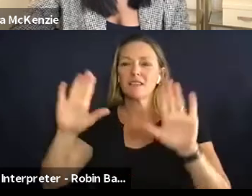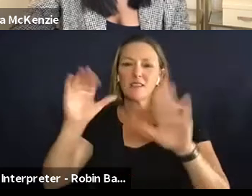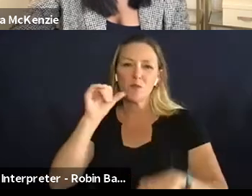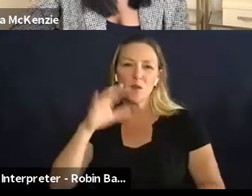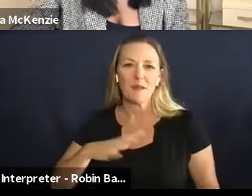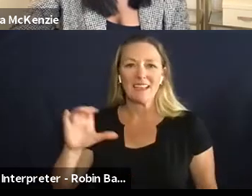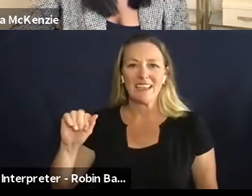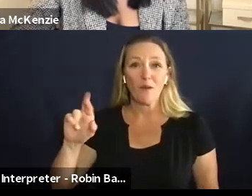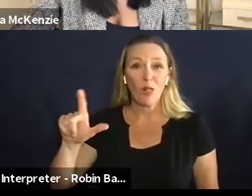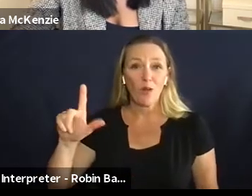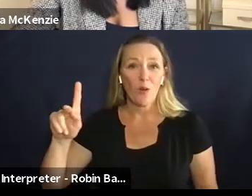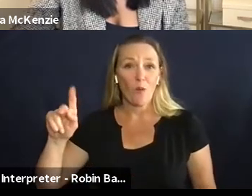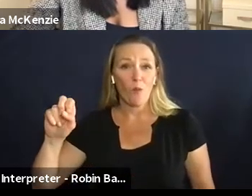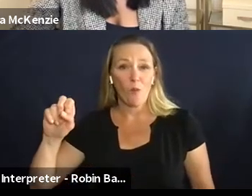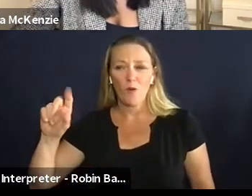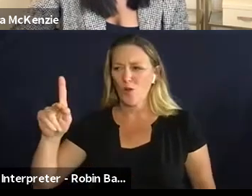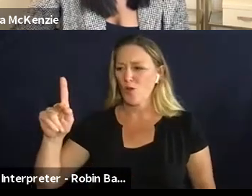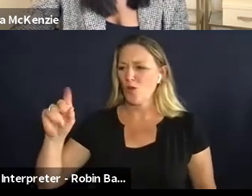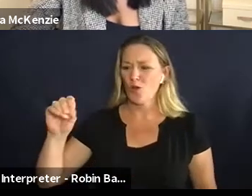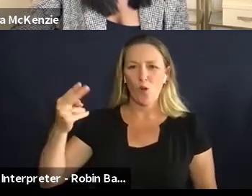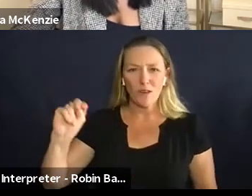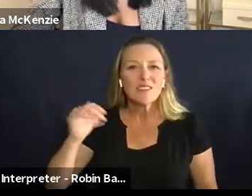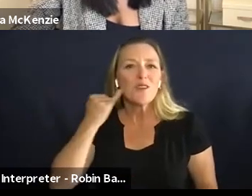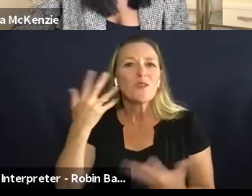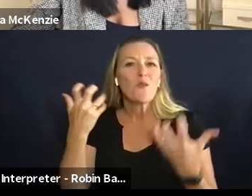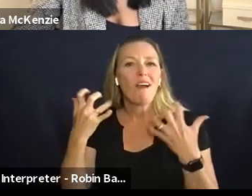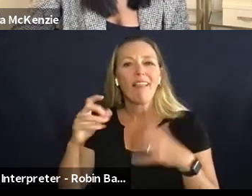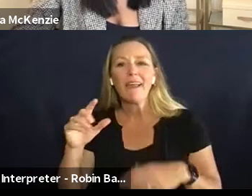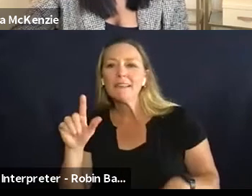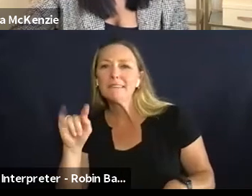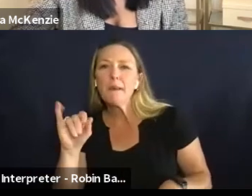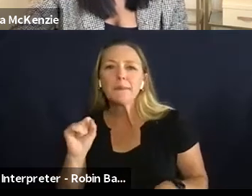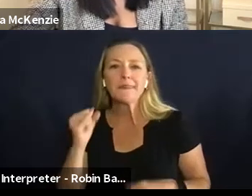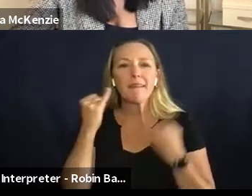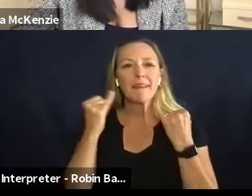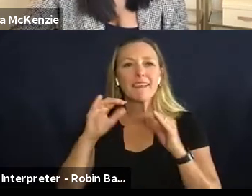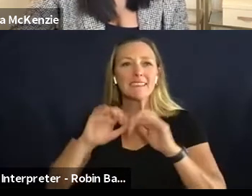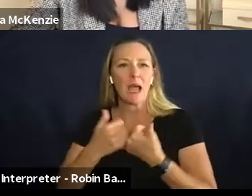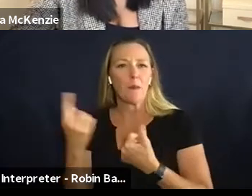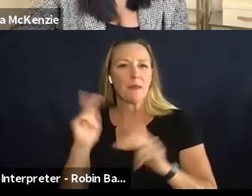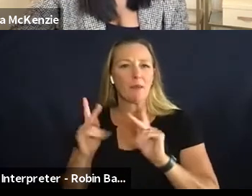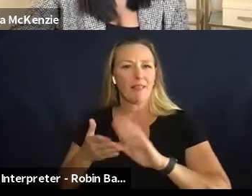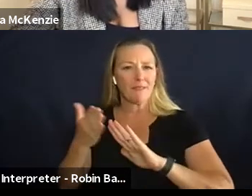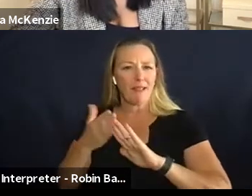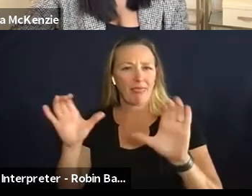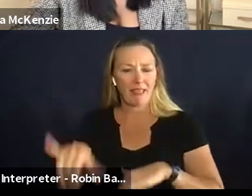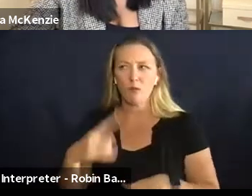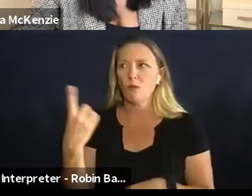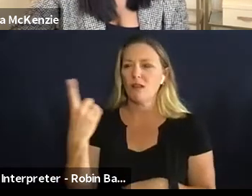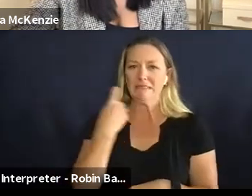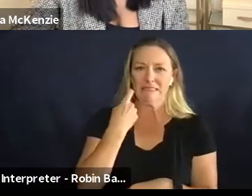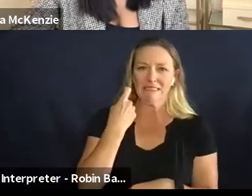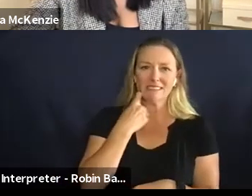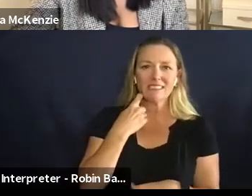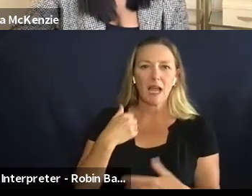so for those of you who want these kind of like tips and tricks on how people have done this there was one recently that was just like i couldn't